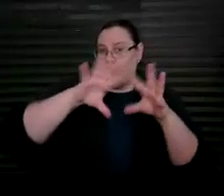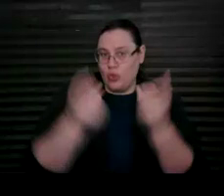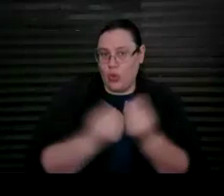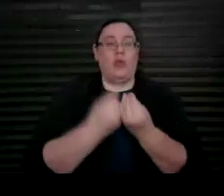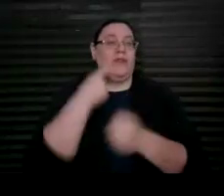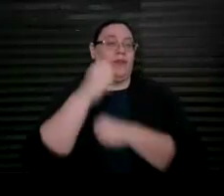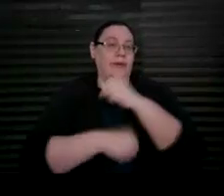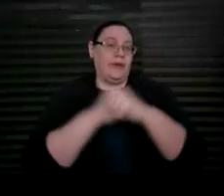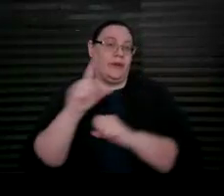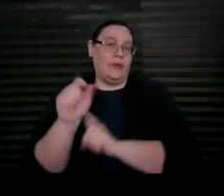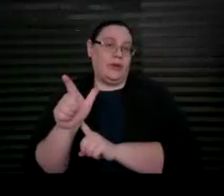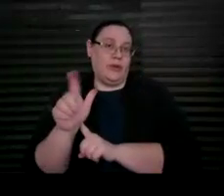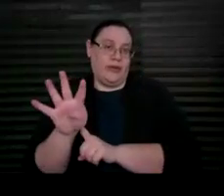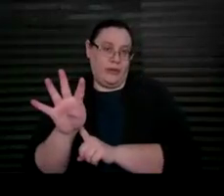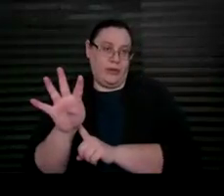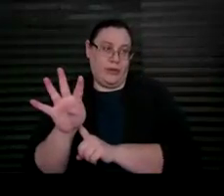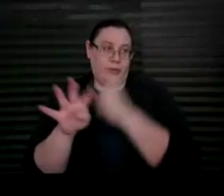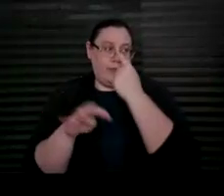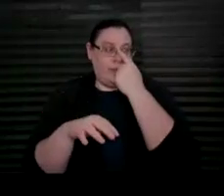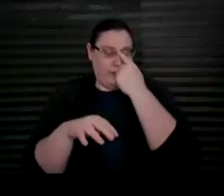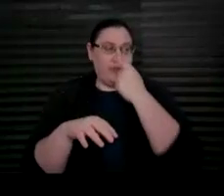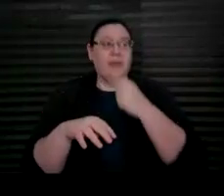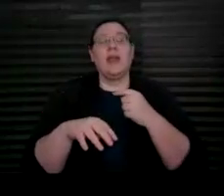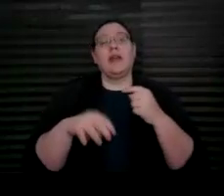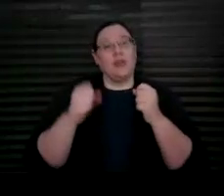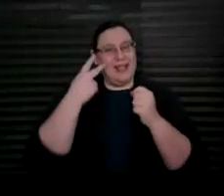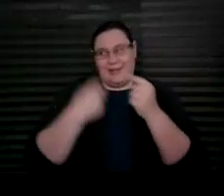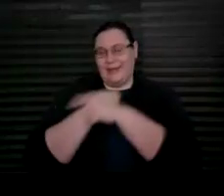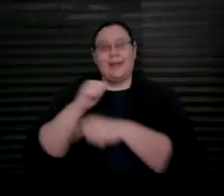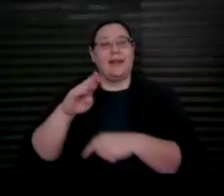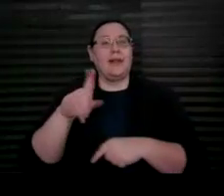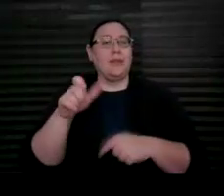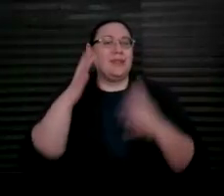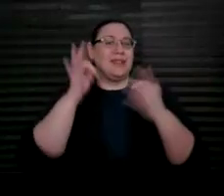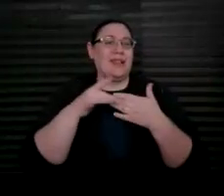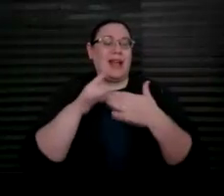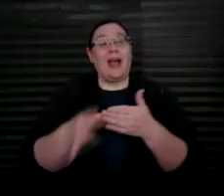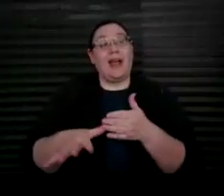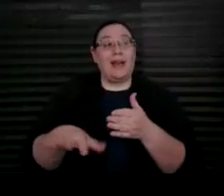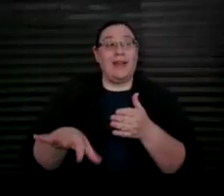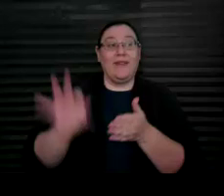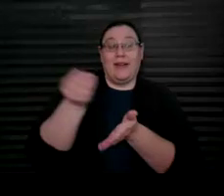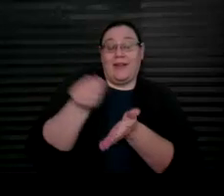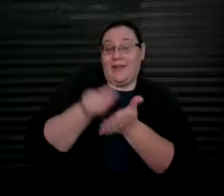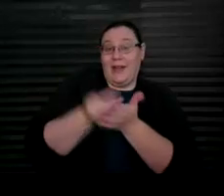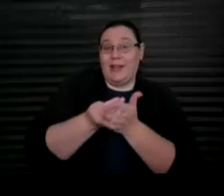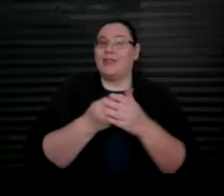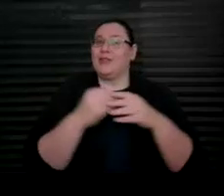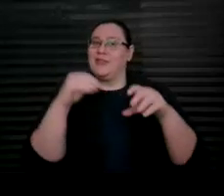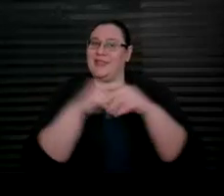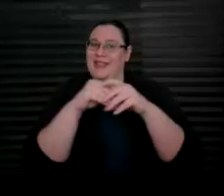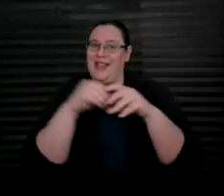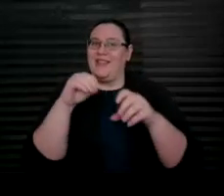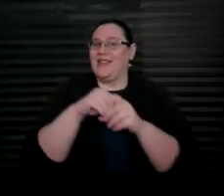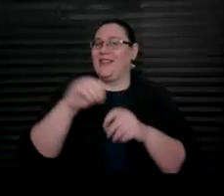• And there is an ABLE decision guide. And there funds to save and enable account to